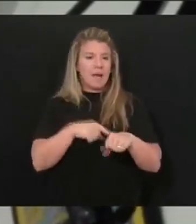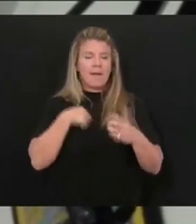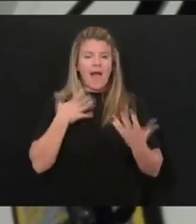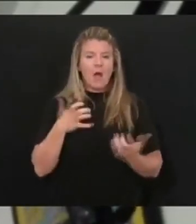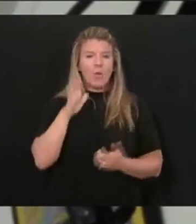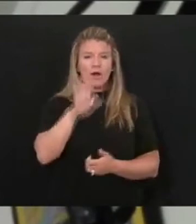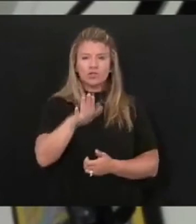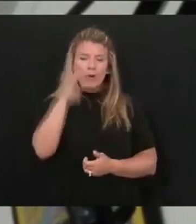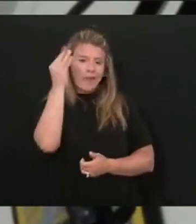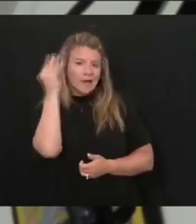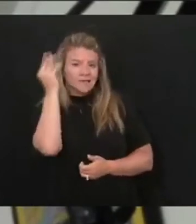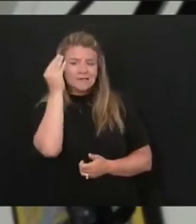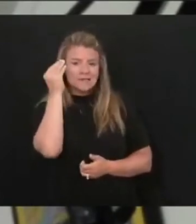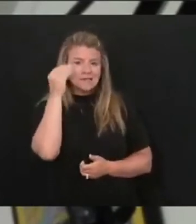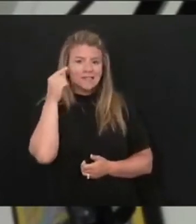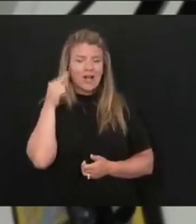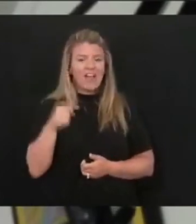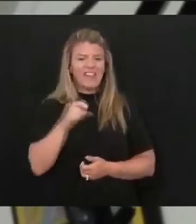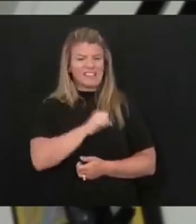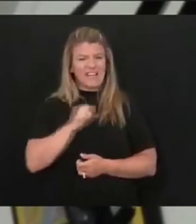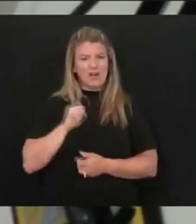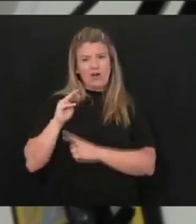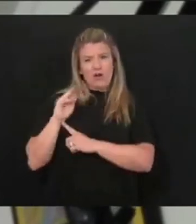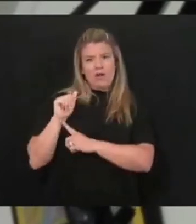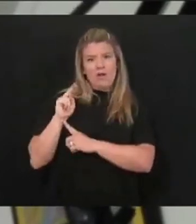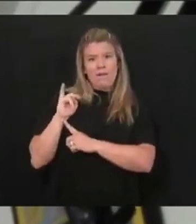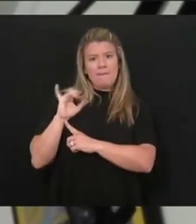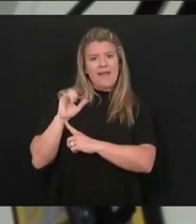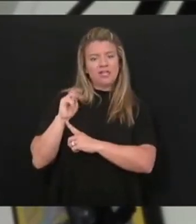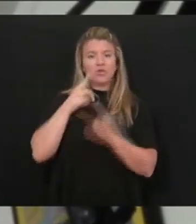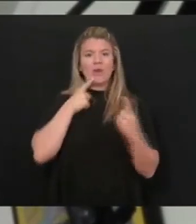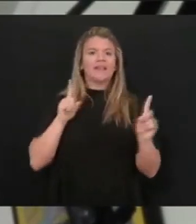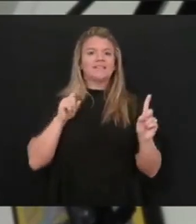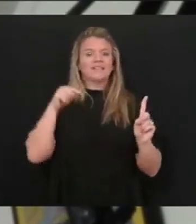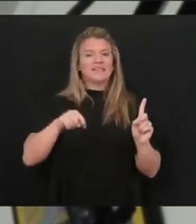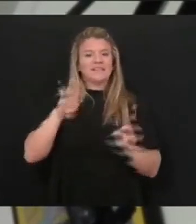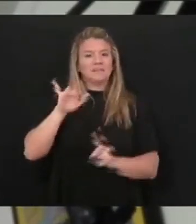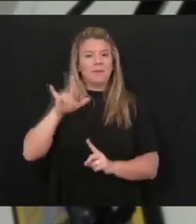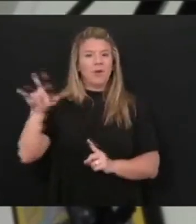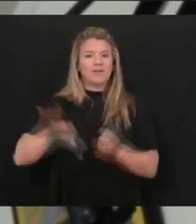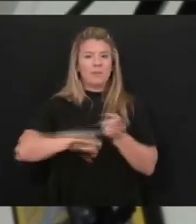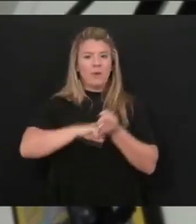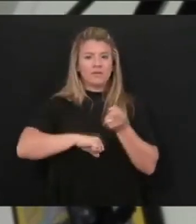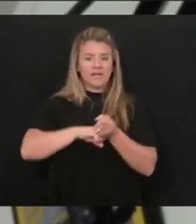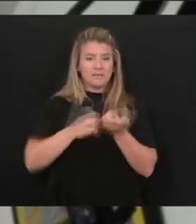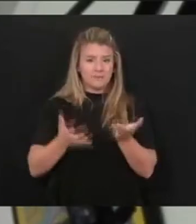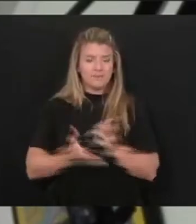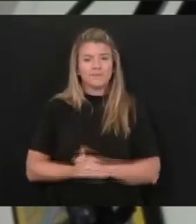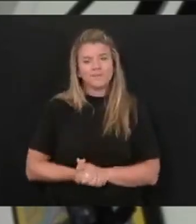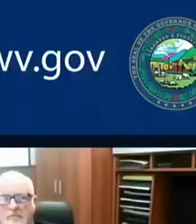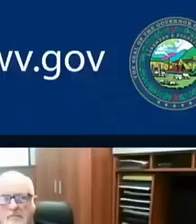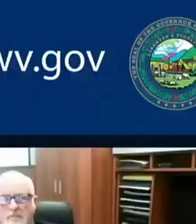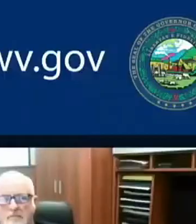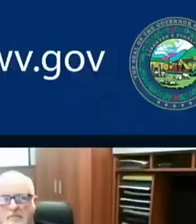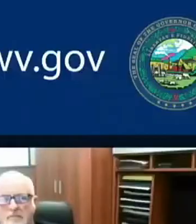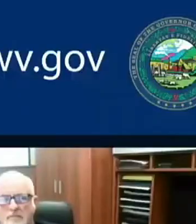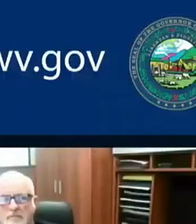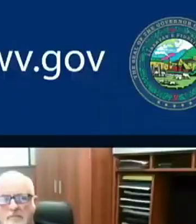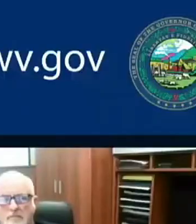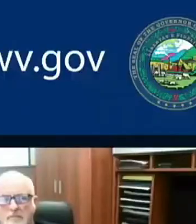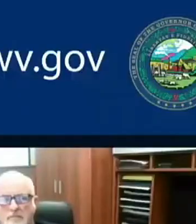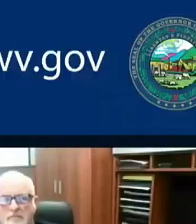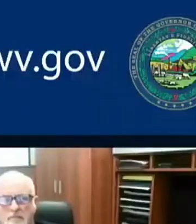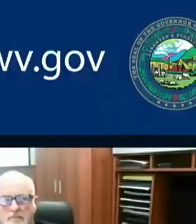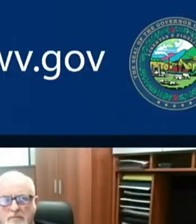thoughts on this Manchin press release and this bill that he's proposed. Thank you. Okay,